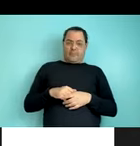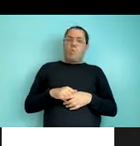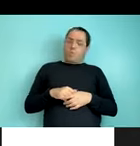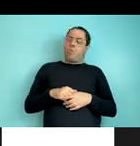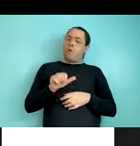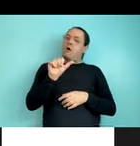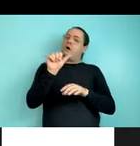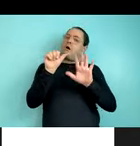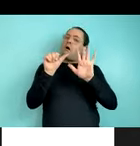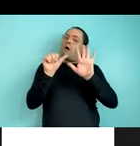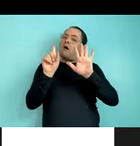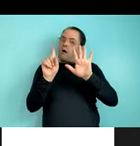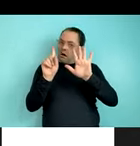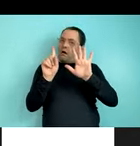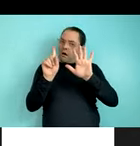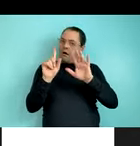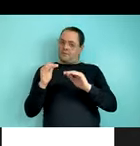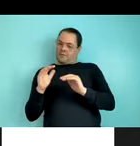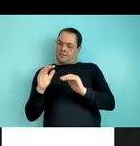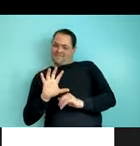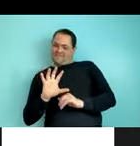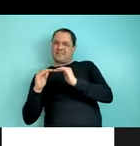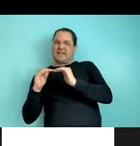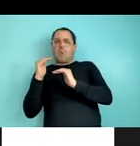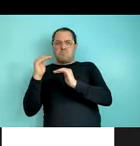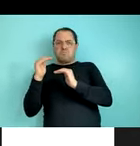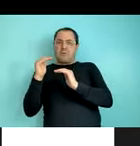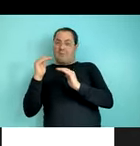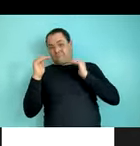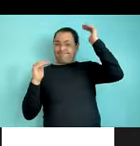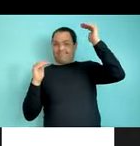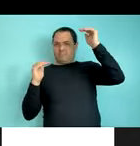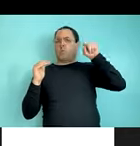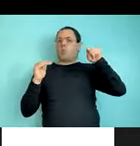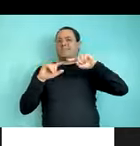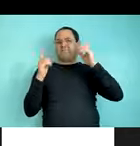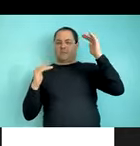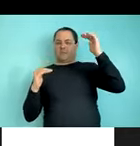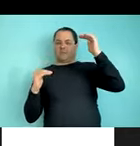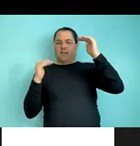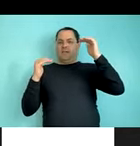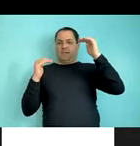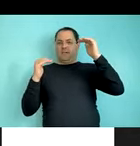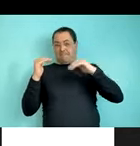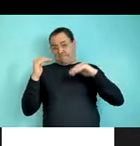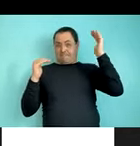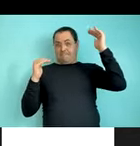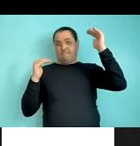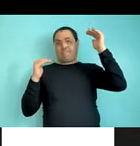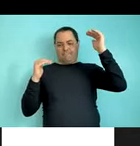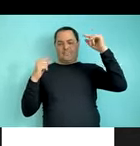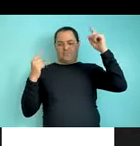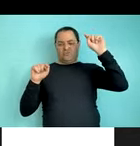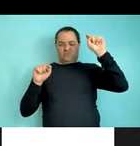preferred significantly above chance levels. But noticeably, this bias is significantly less robust than compared to NSL